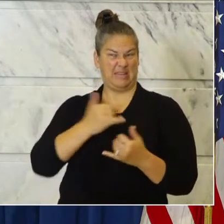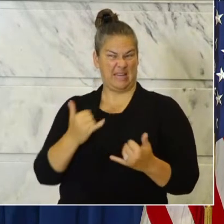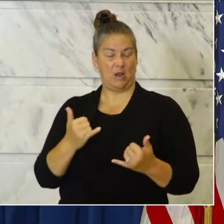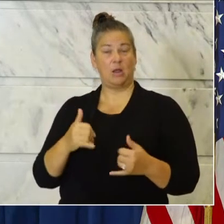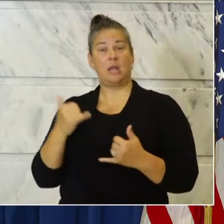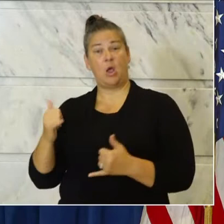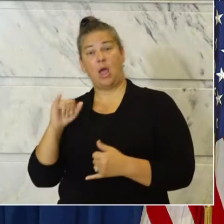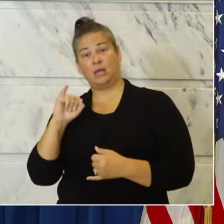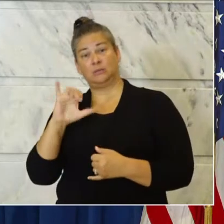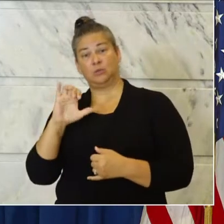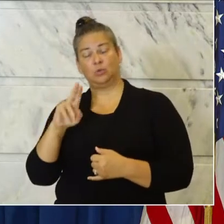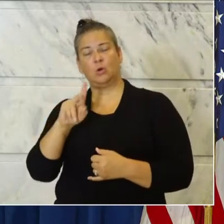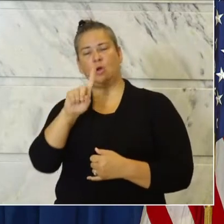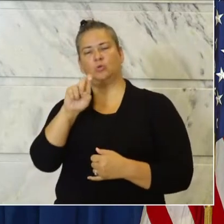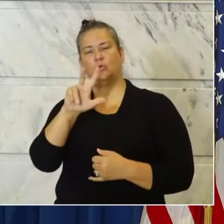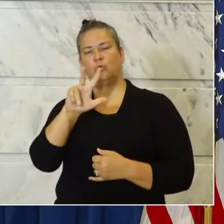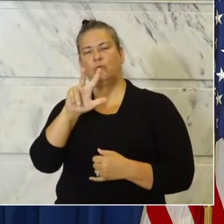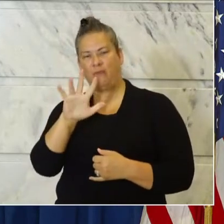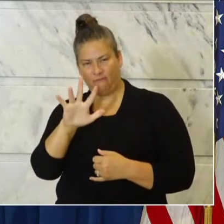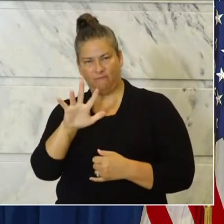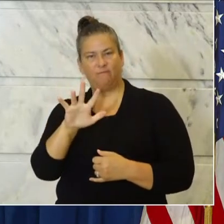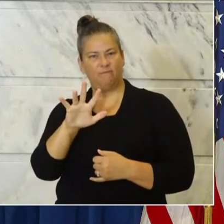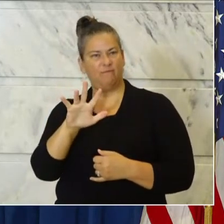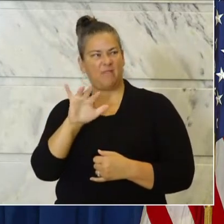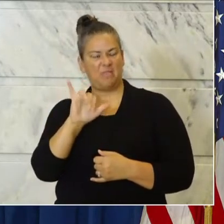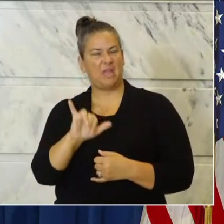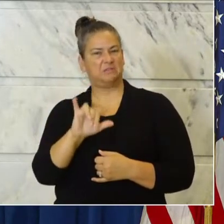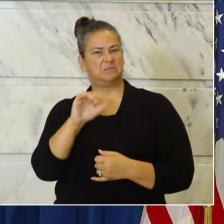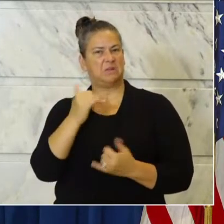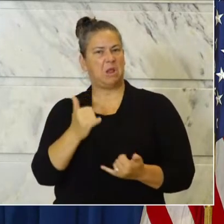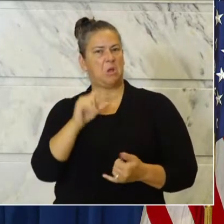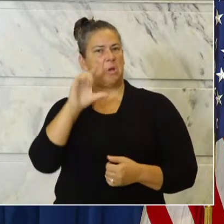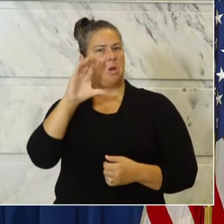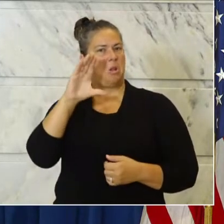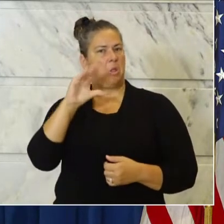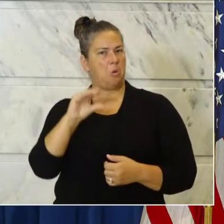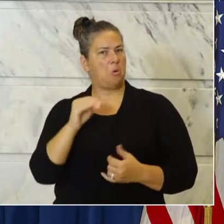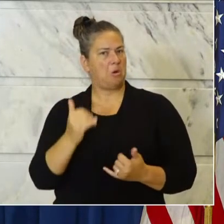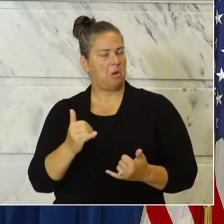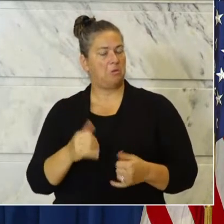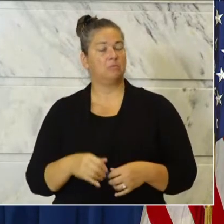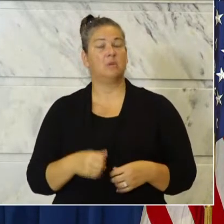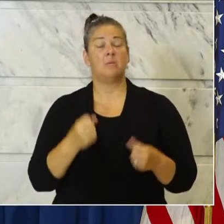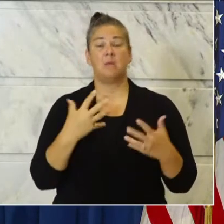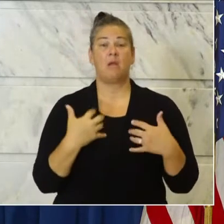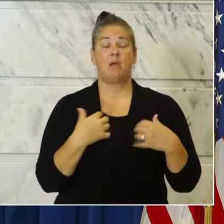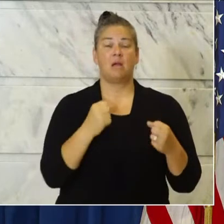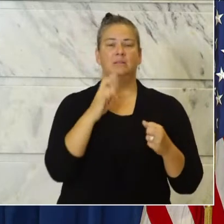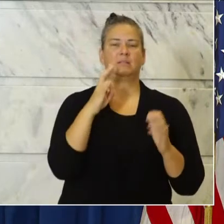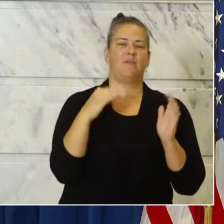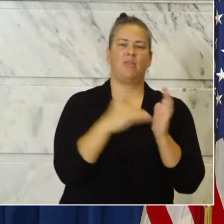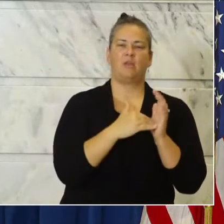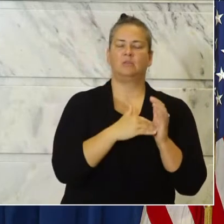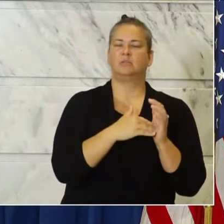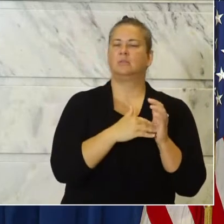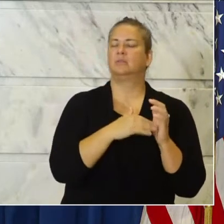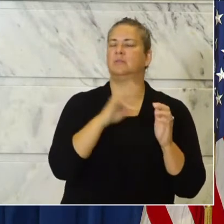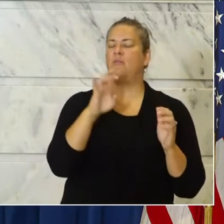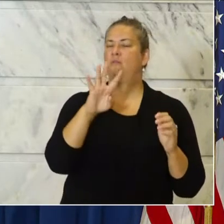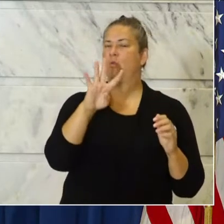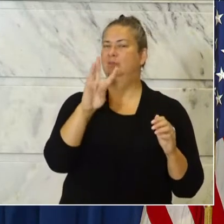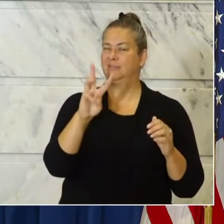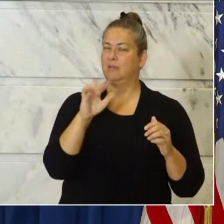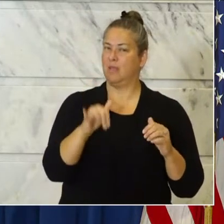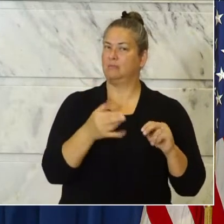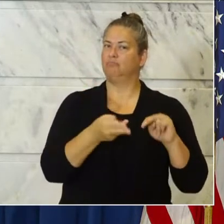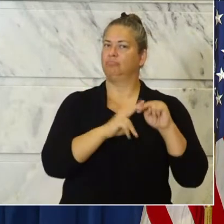ICU 135. I believe that's down a little bit. Number of patients recovered 7046. That's up. But again, that's